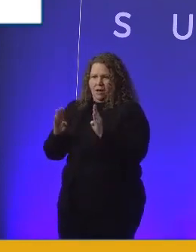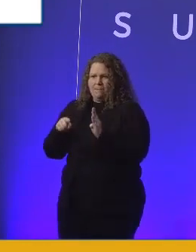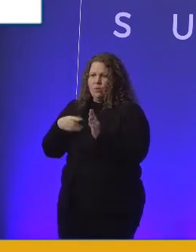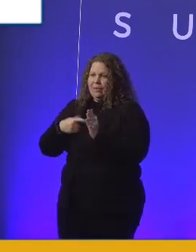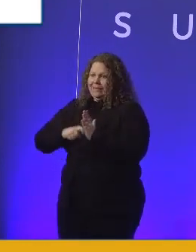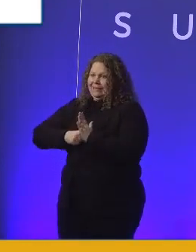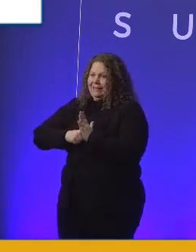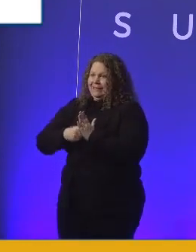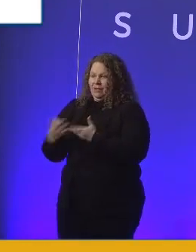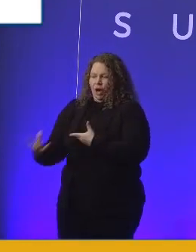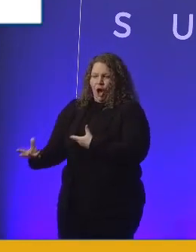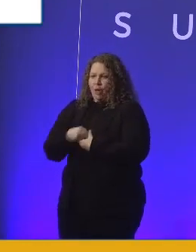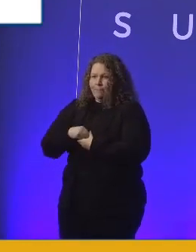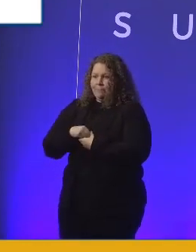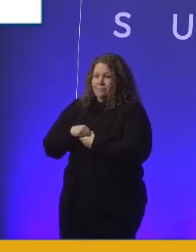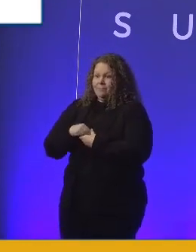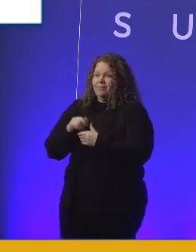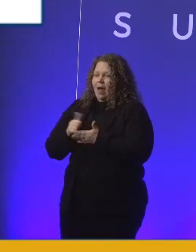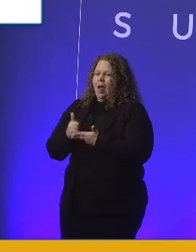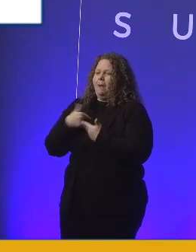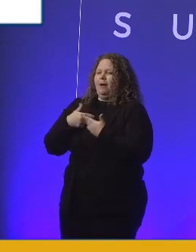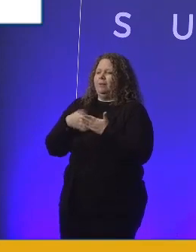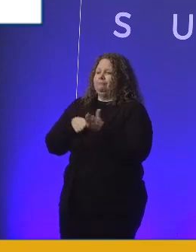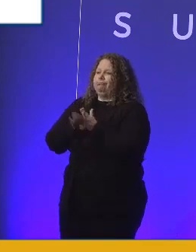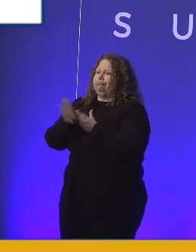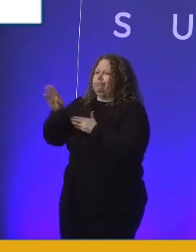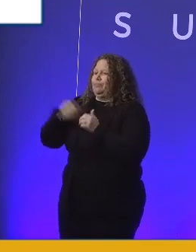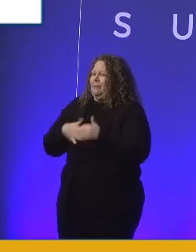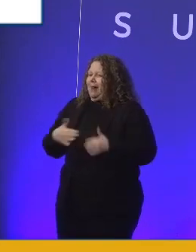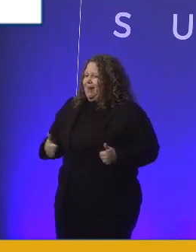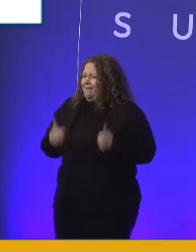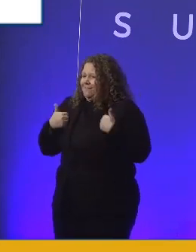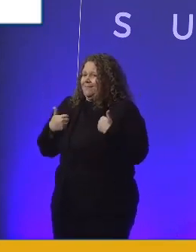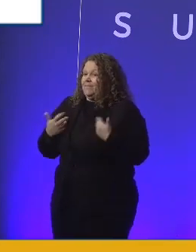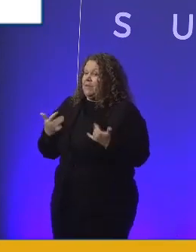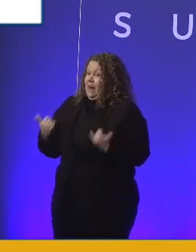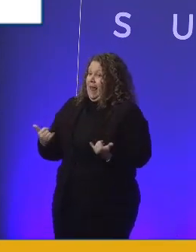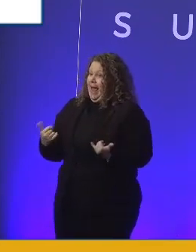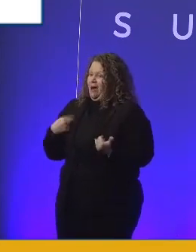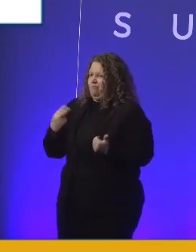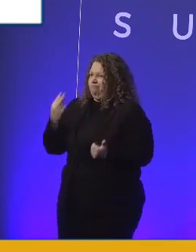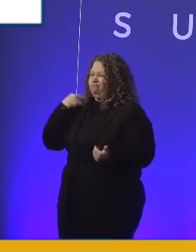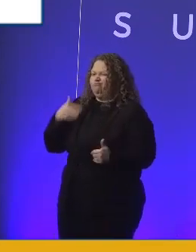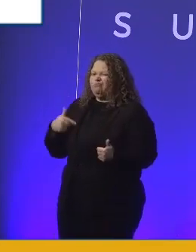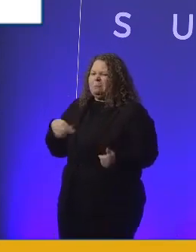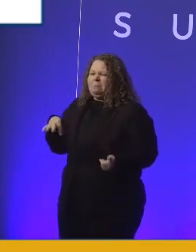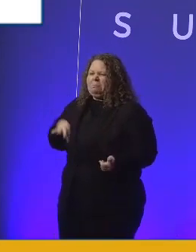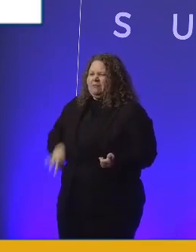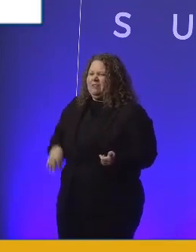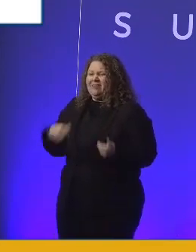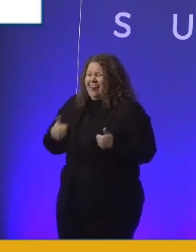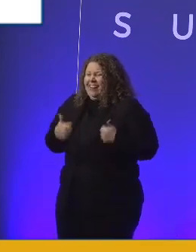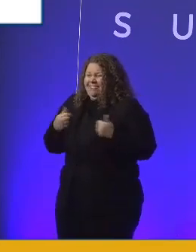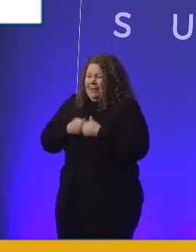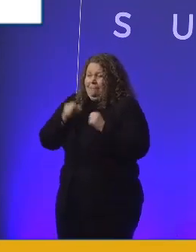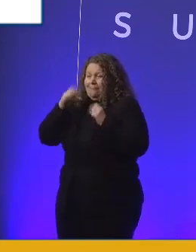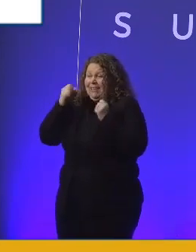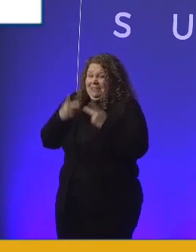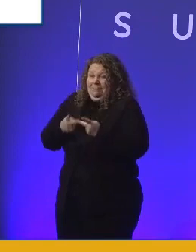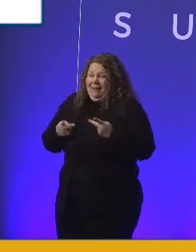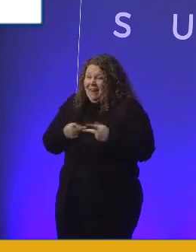today. And now I get the privilege of living in an amazing place, leading a team